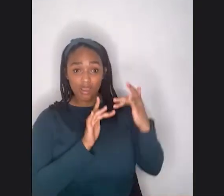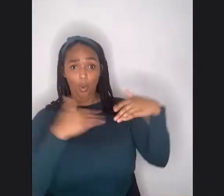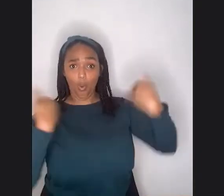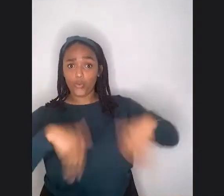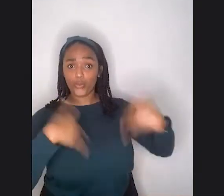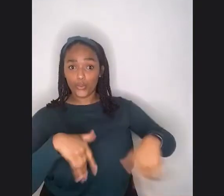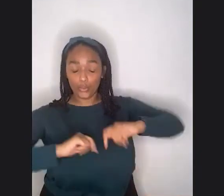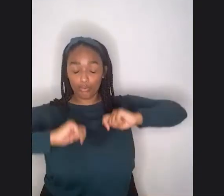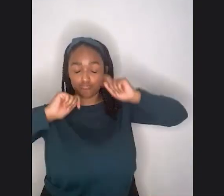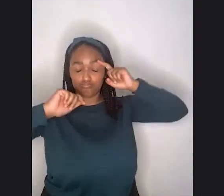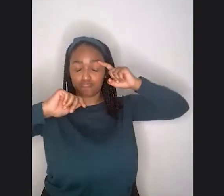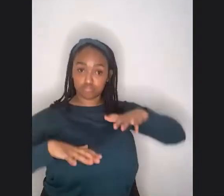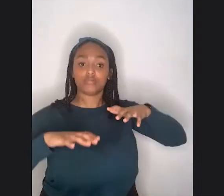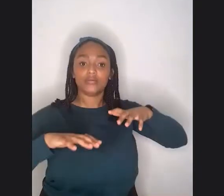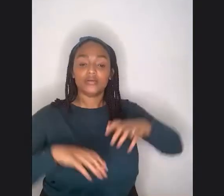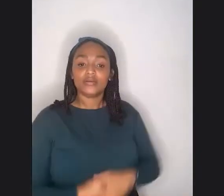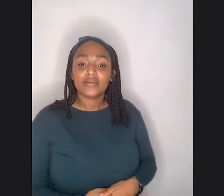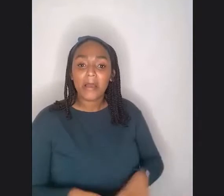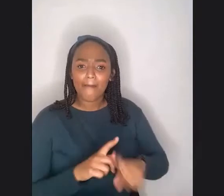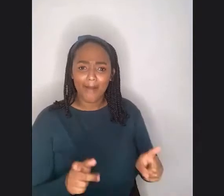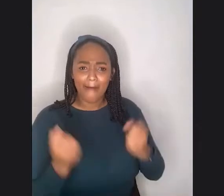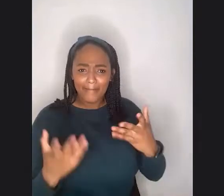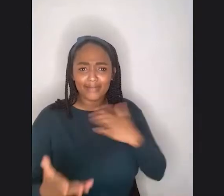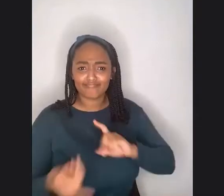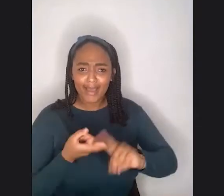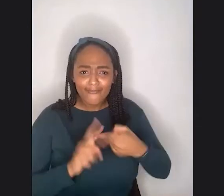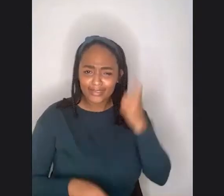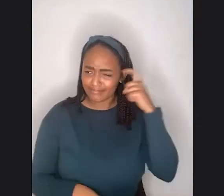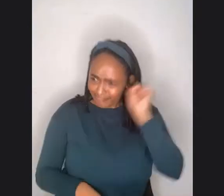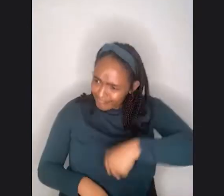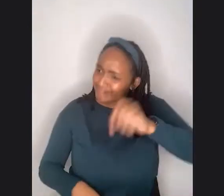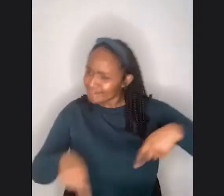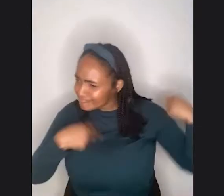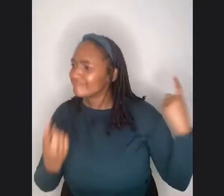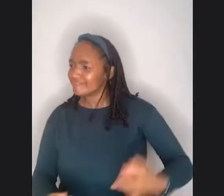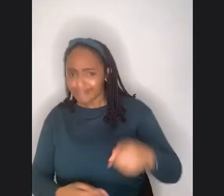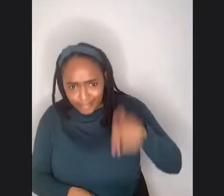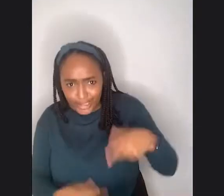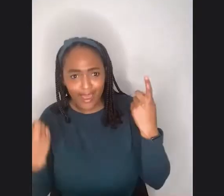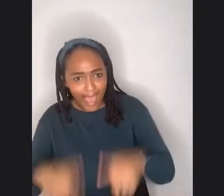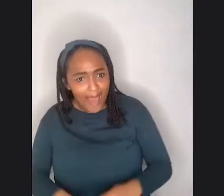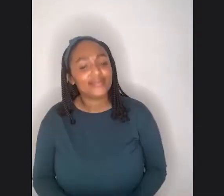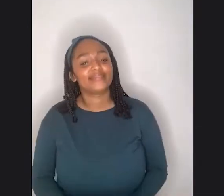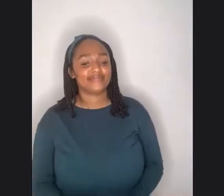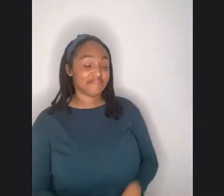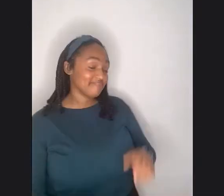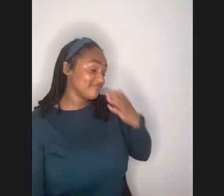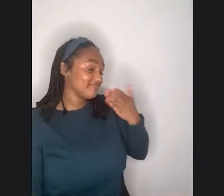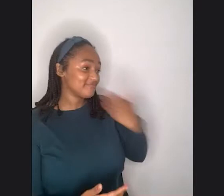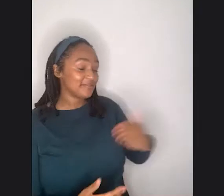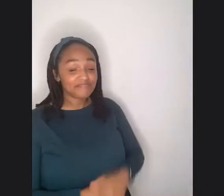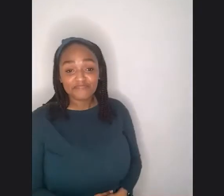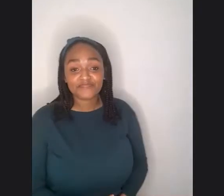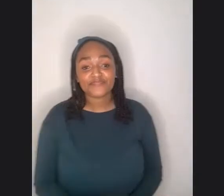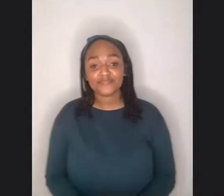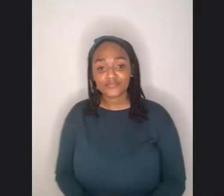friends say, you know, it was a long time coming. So, okay then that's great. That's it. Is